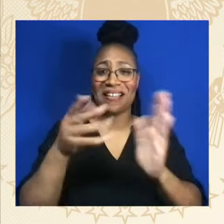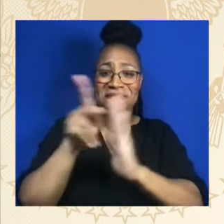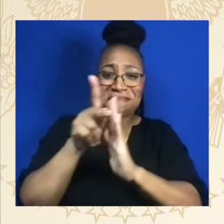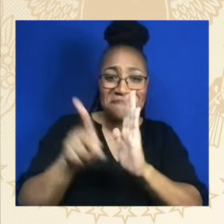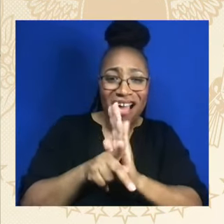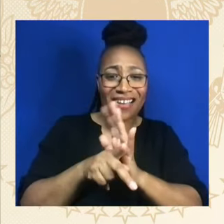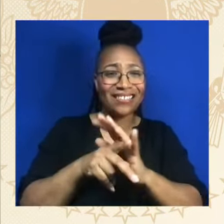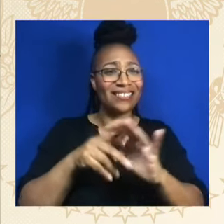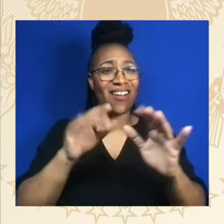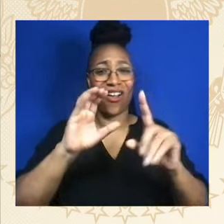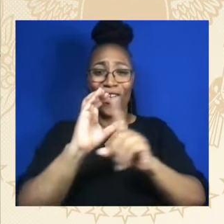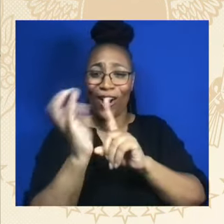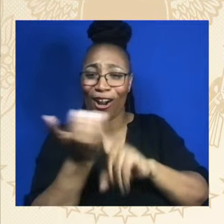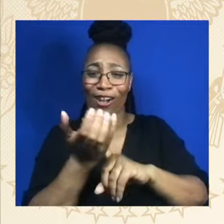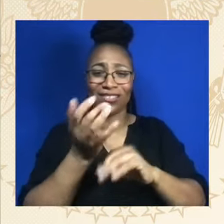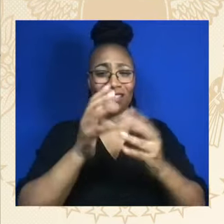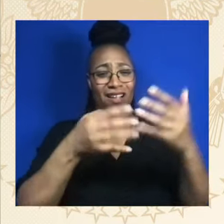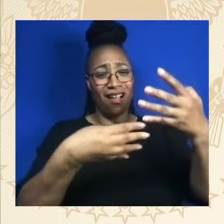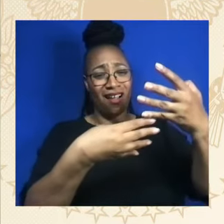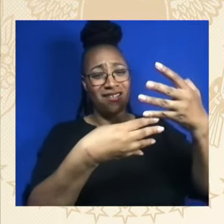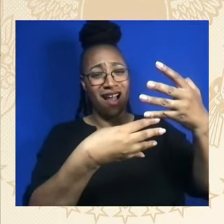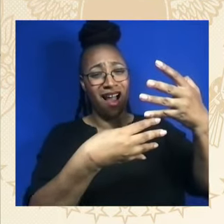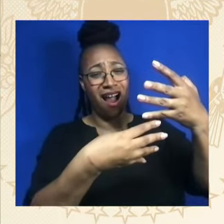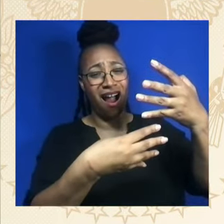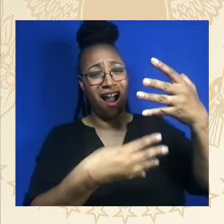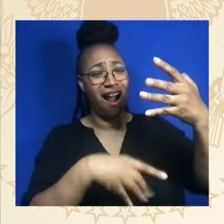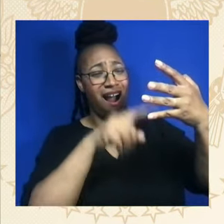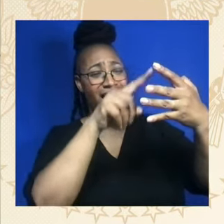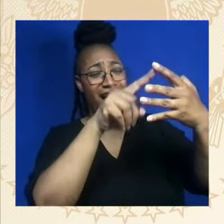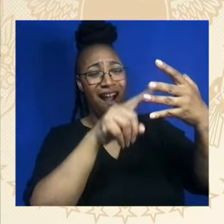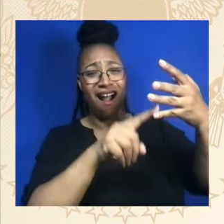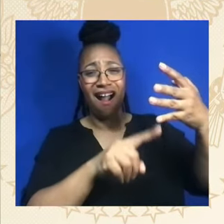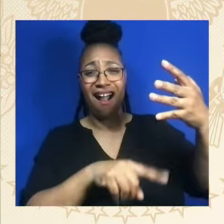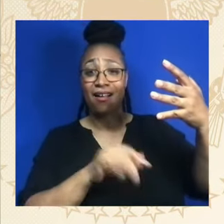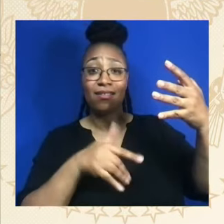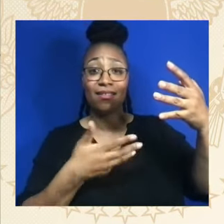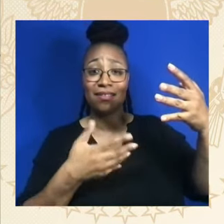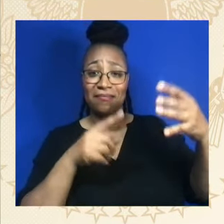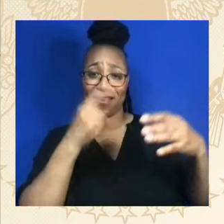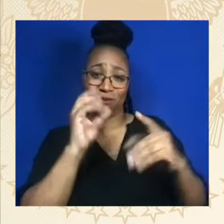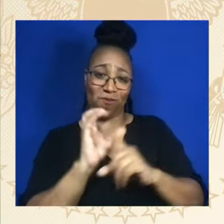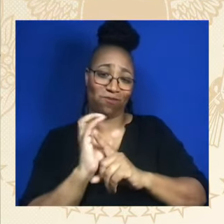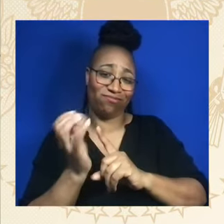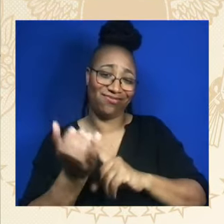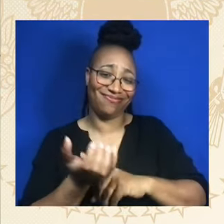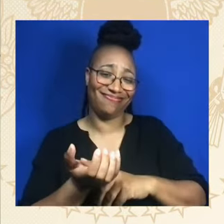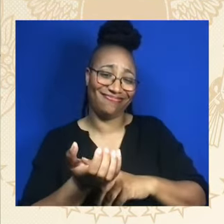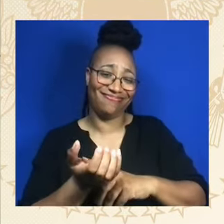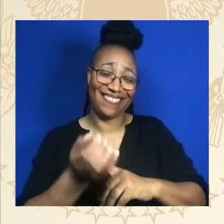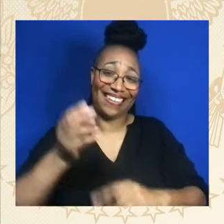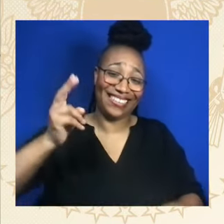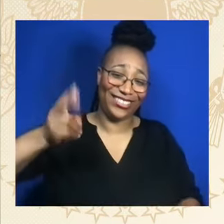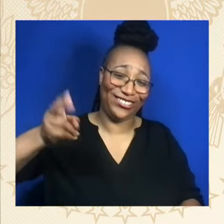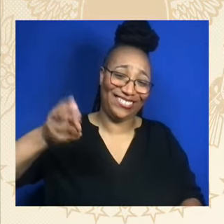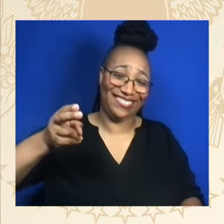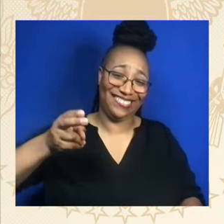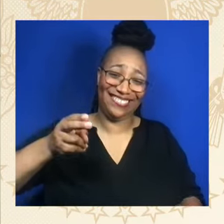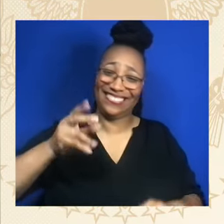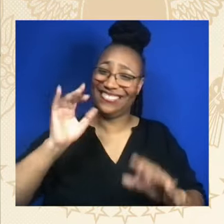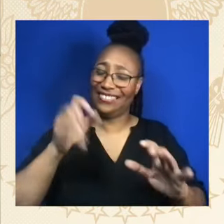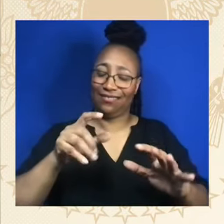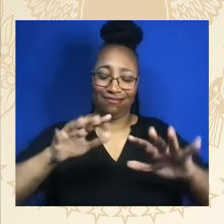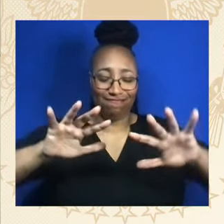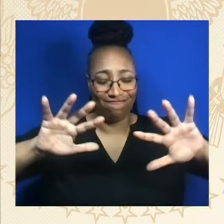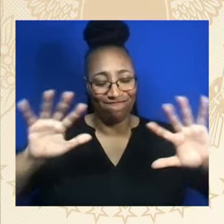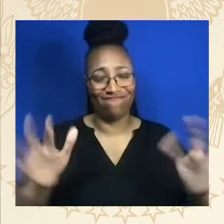culture in history enriching all of American life, all of American life. History that can't be buried because it lives in the soul